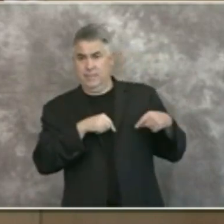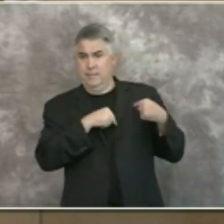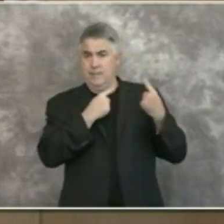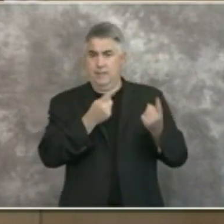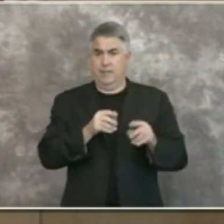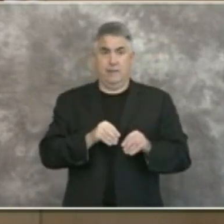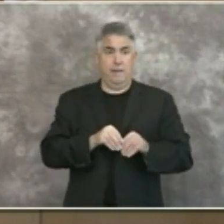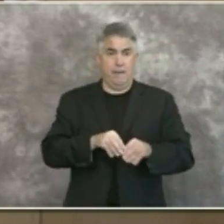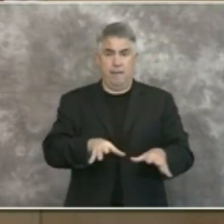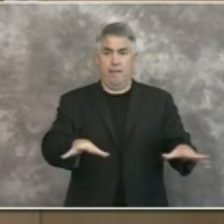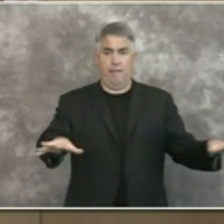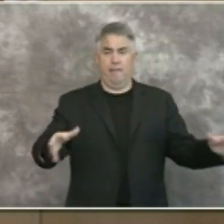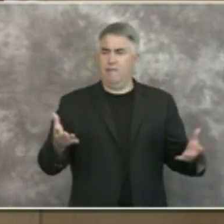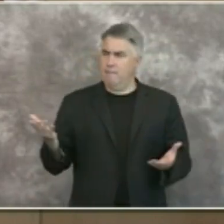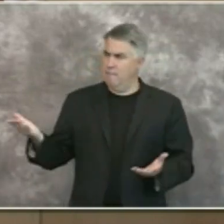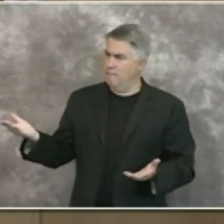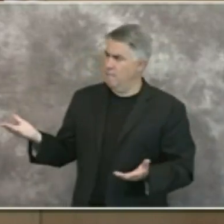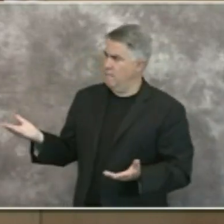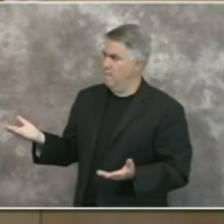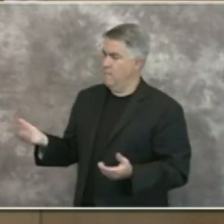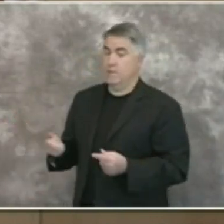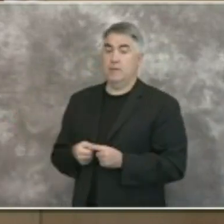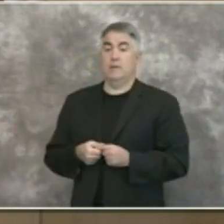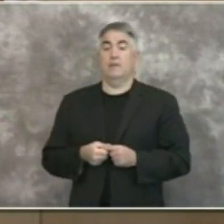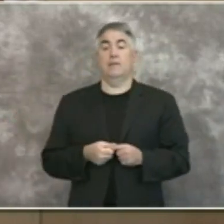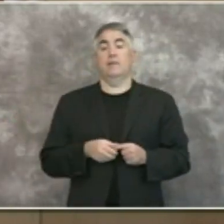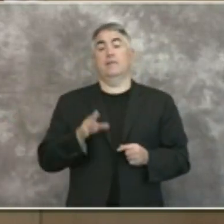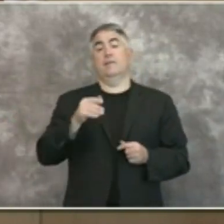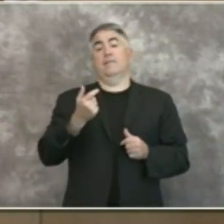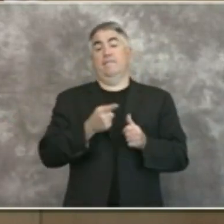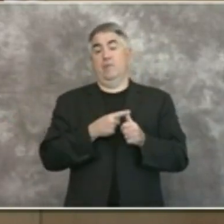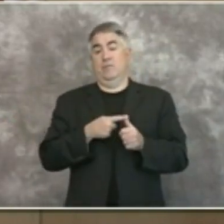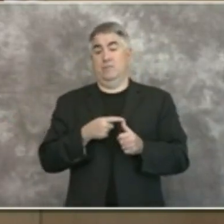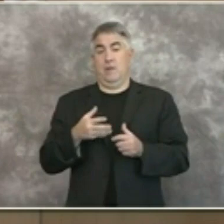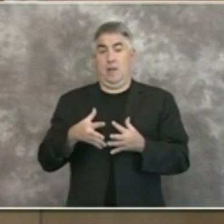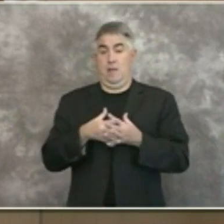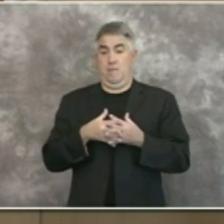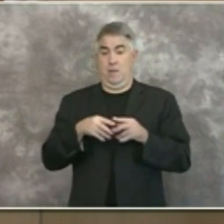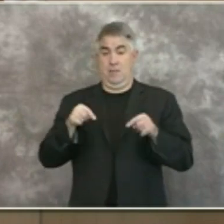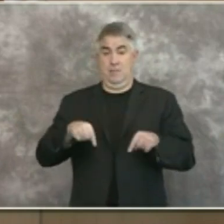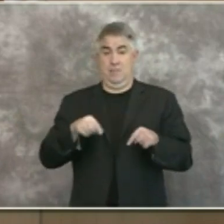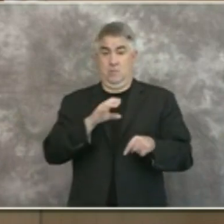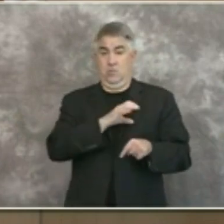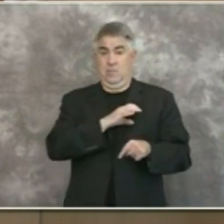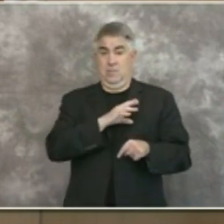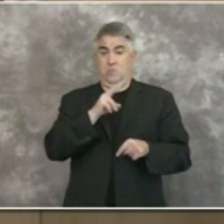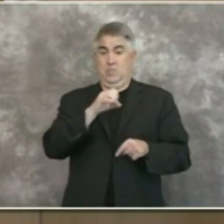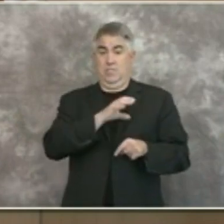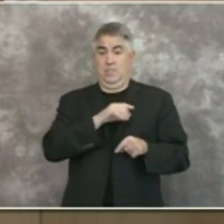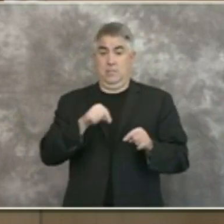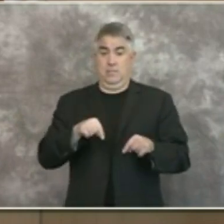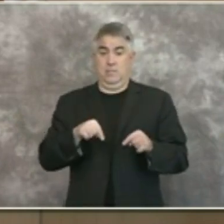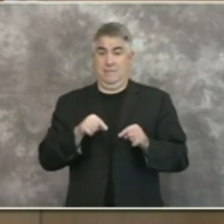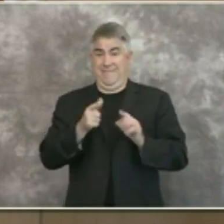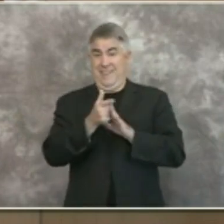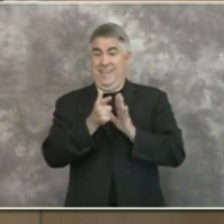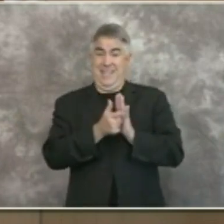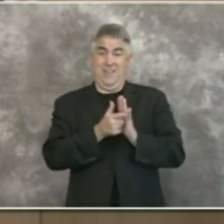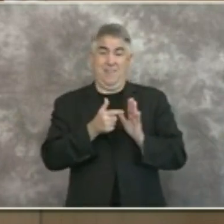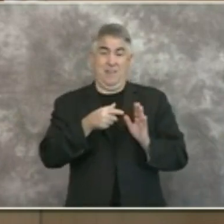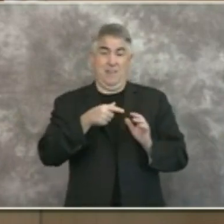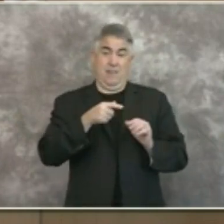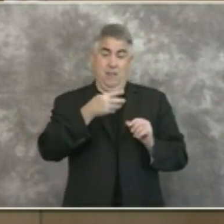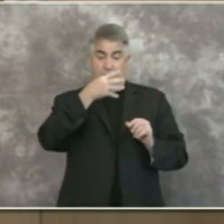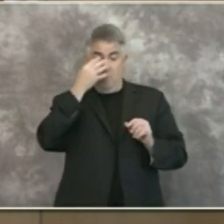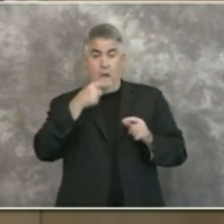well first of all we have uh u.s citizens and uh legal uh residents that live in